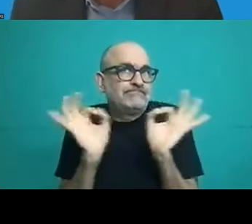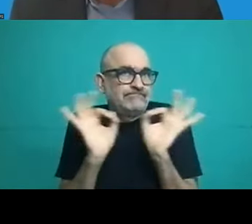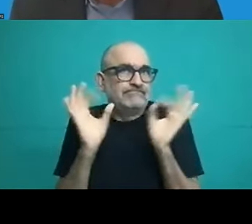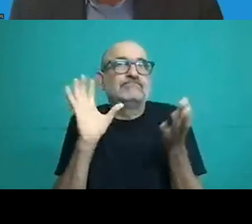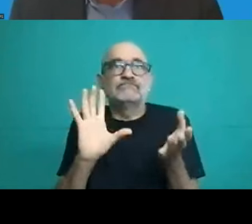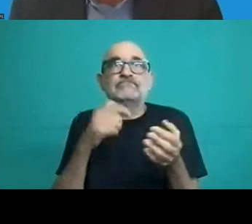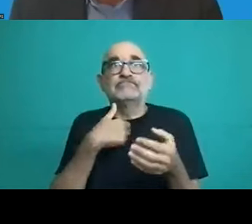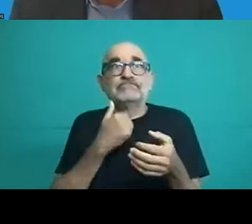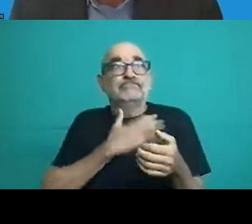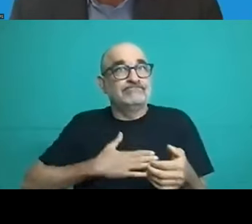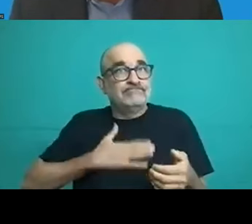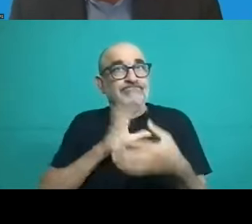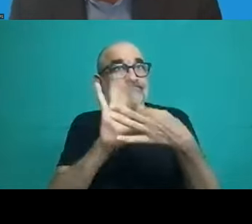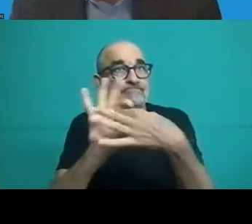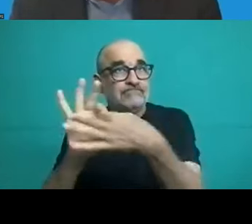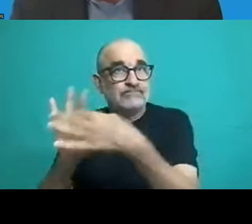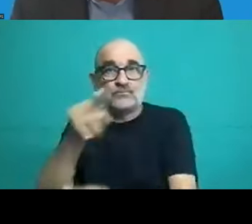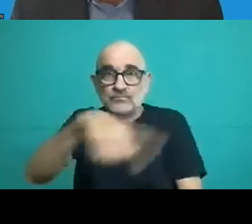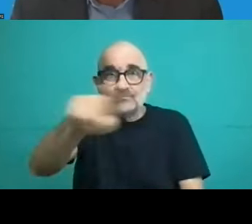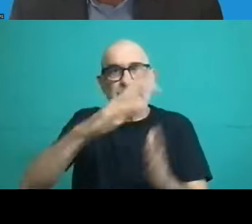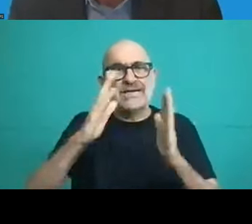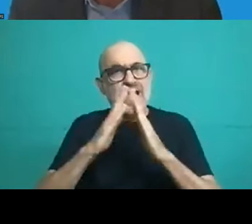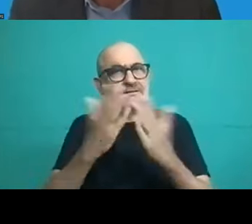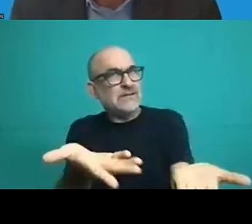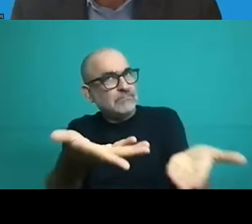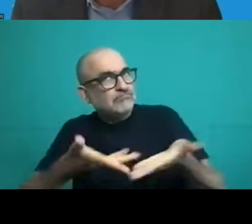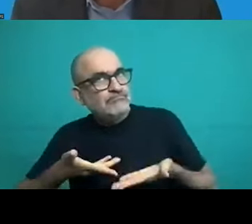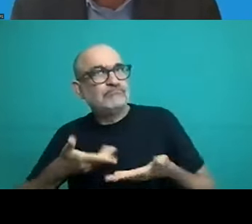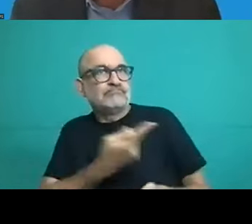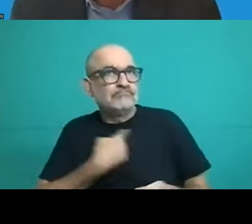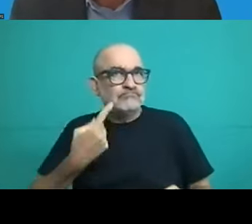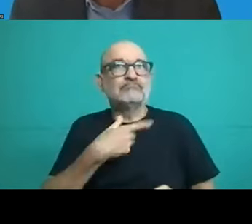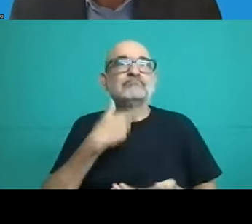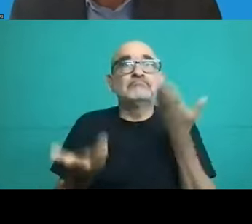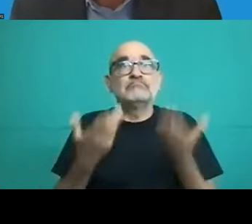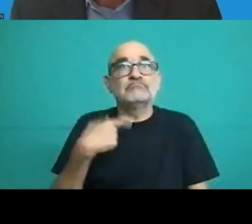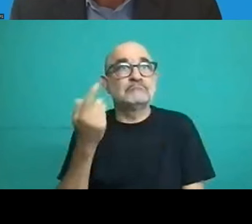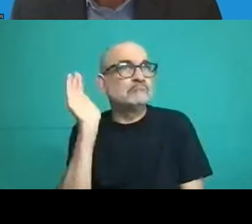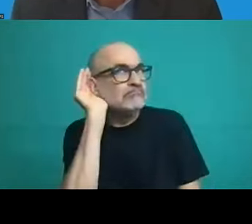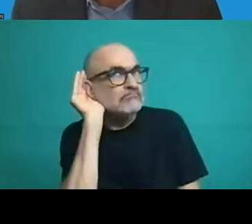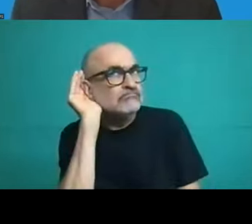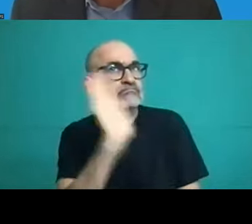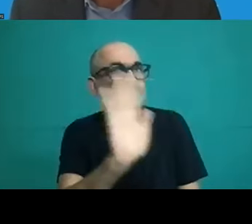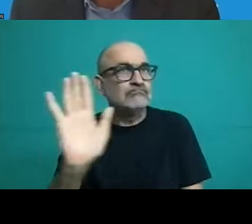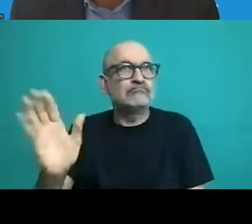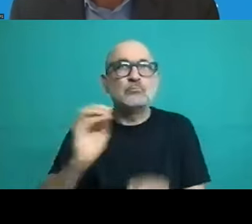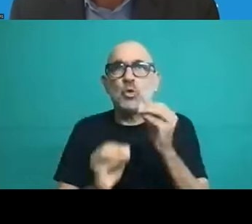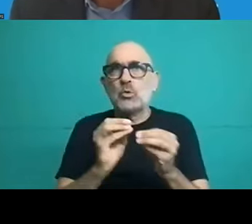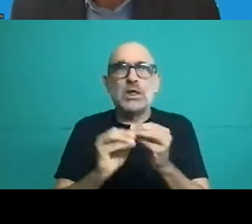you very much, Dr. Addy. We can hear the presentations perfectly well. There may be some